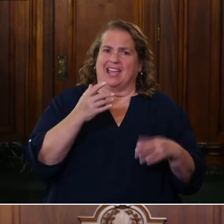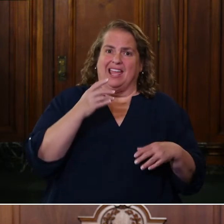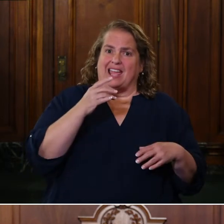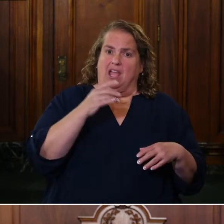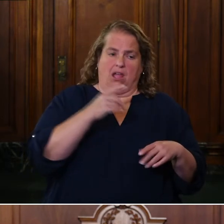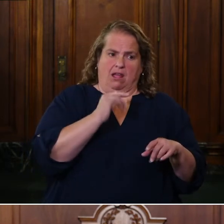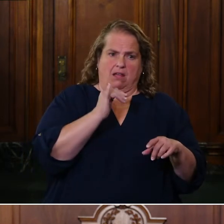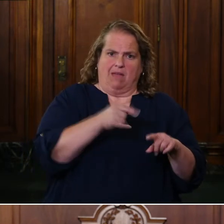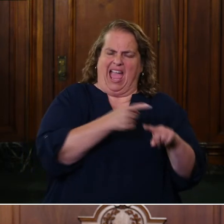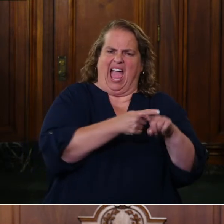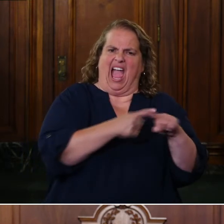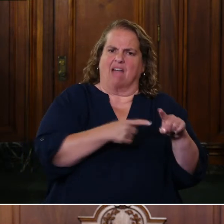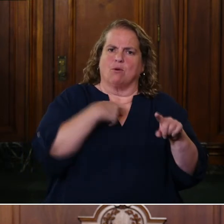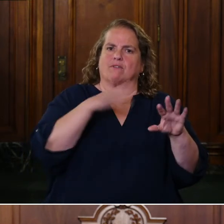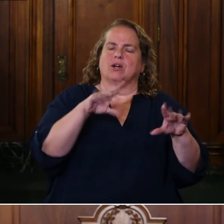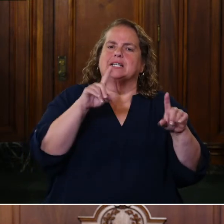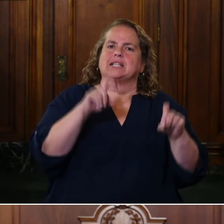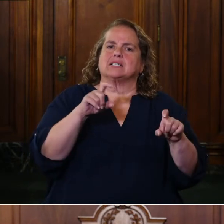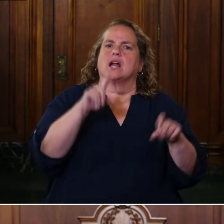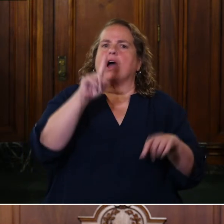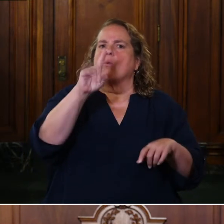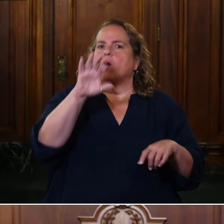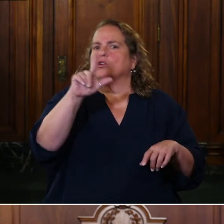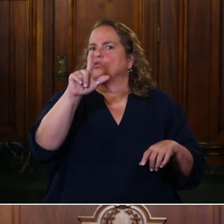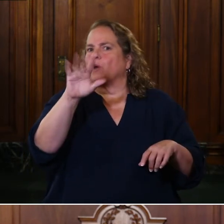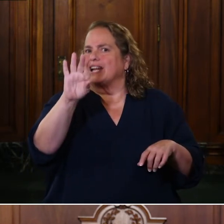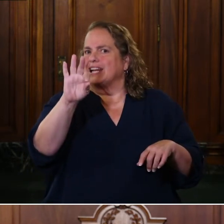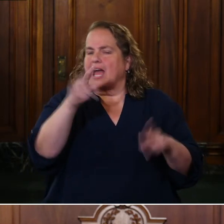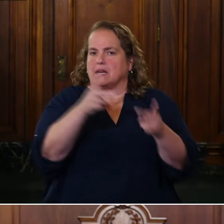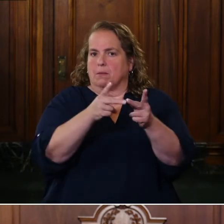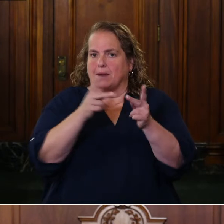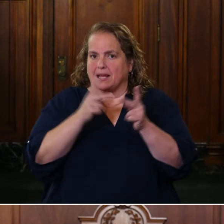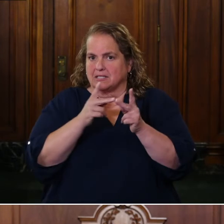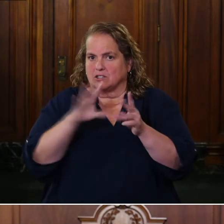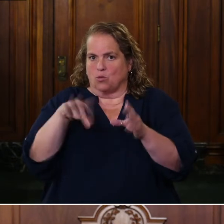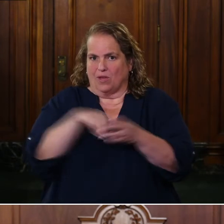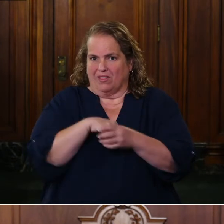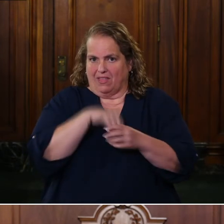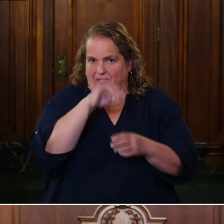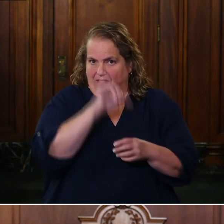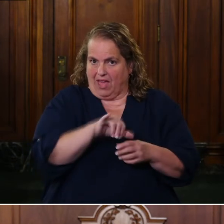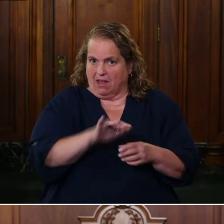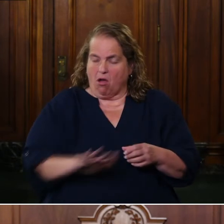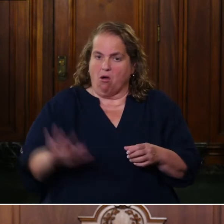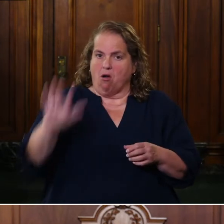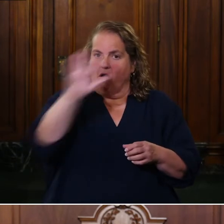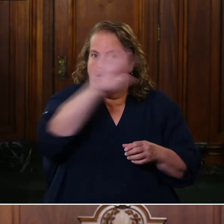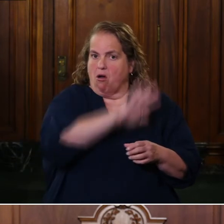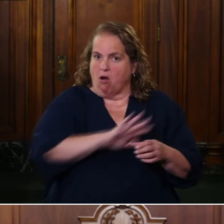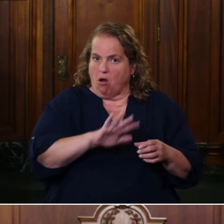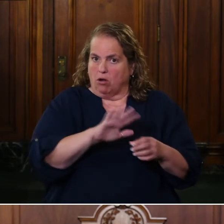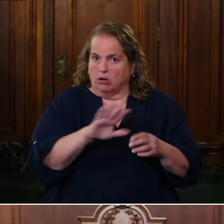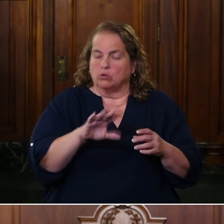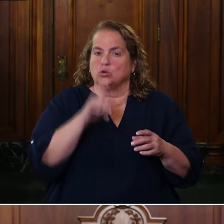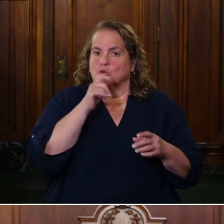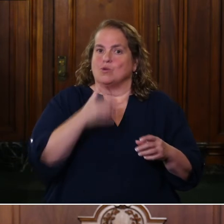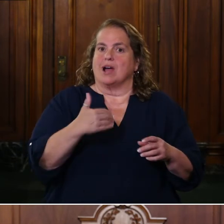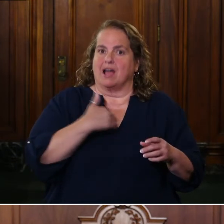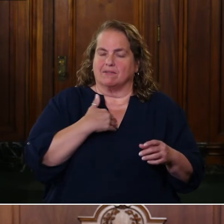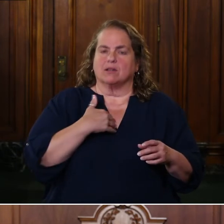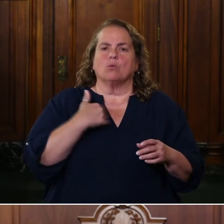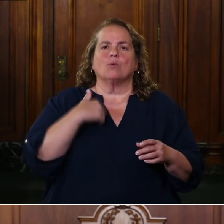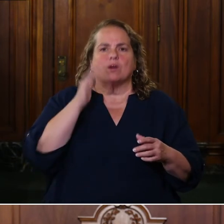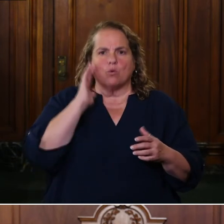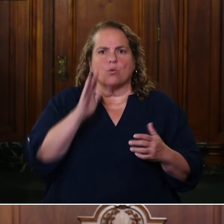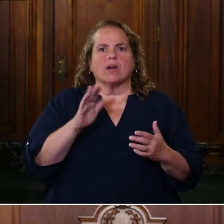point. We've tested about 129 facilities in that range. And so we have, we'll get to